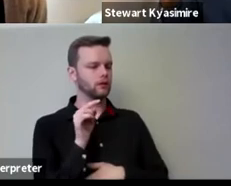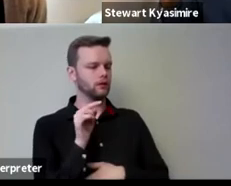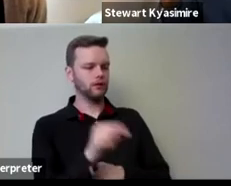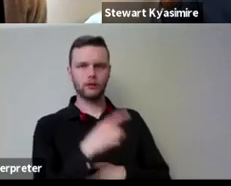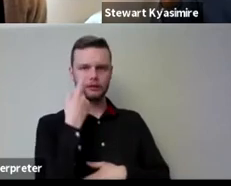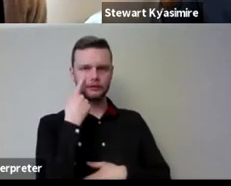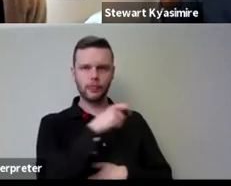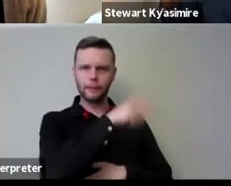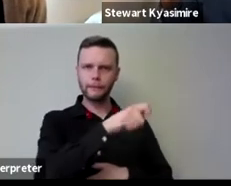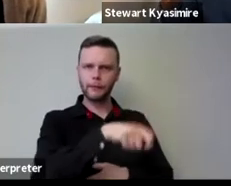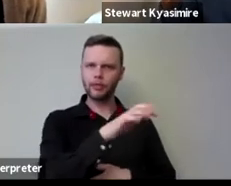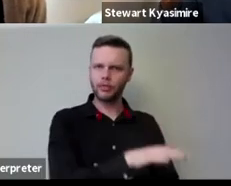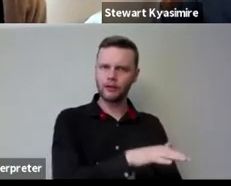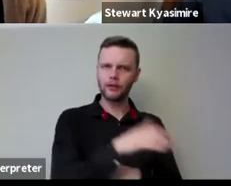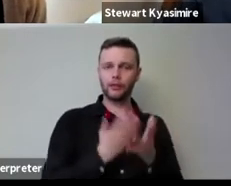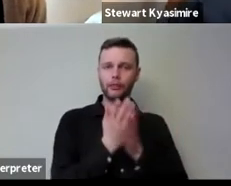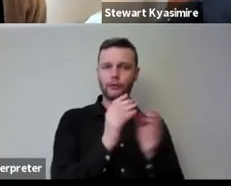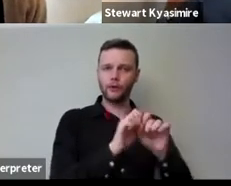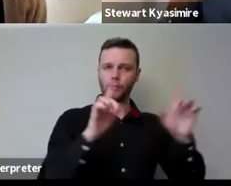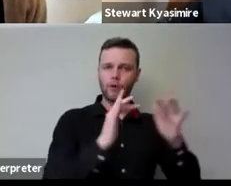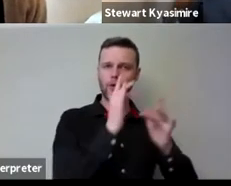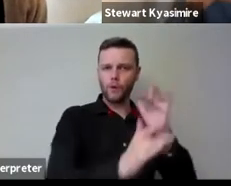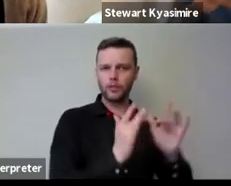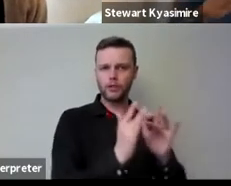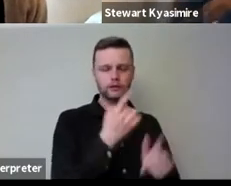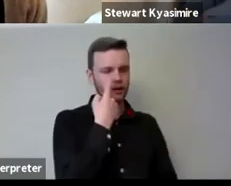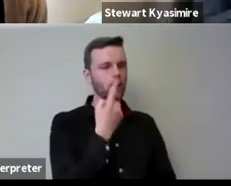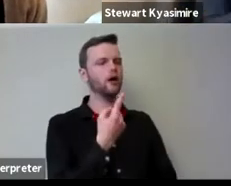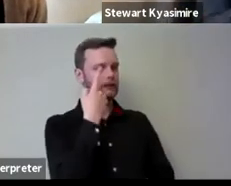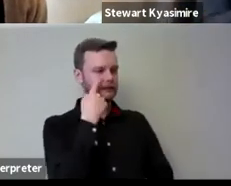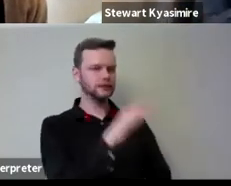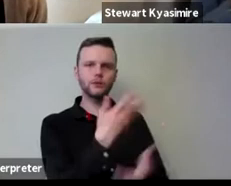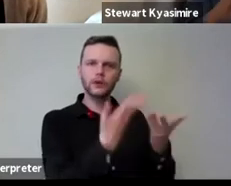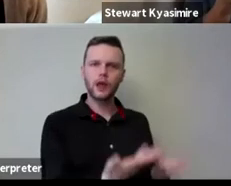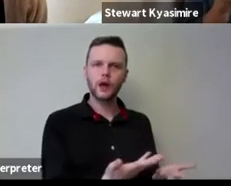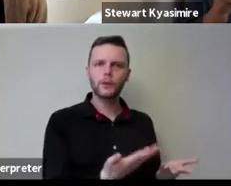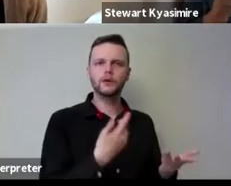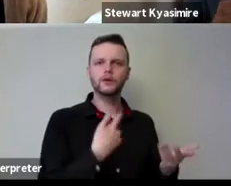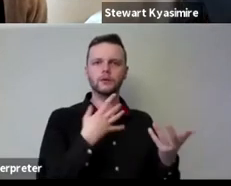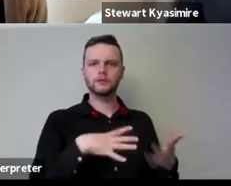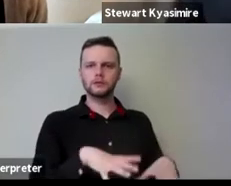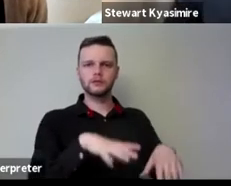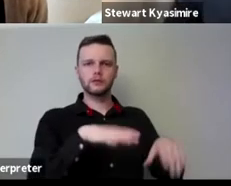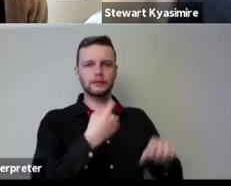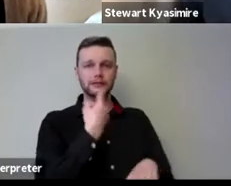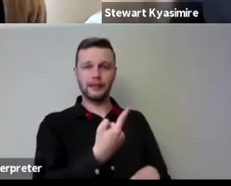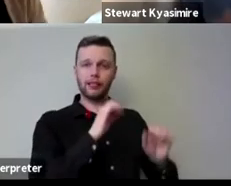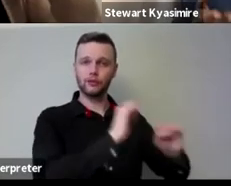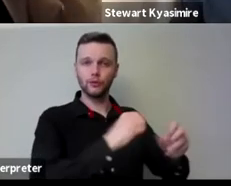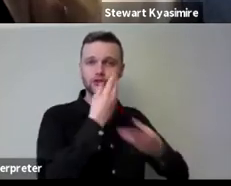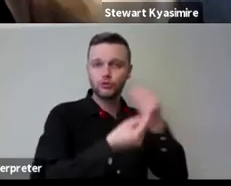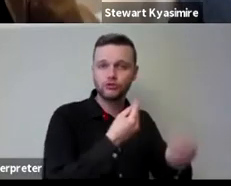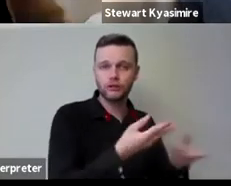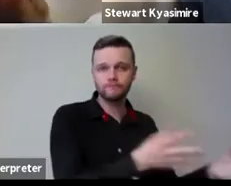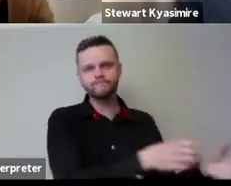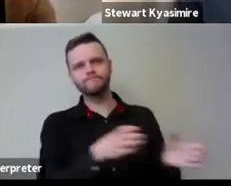people um online and going right okay we see you now let me start to to tell your your story so in sense